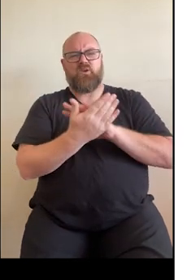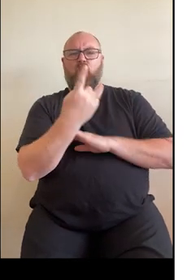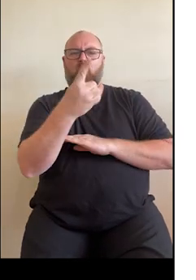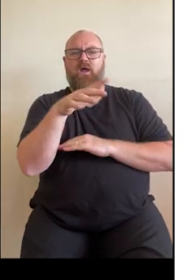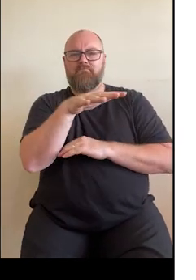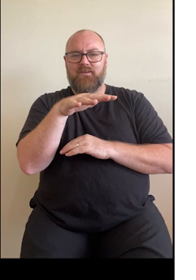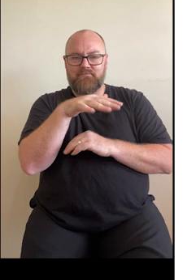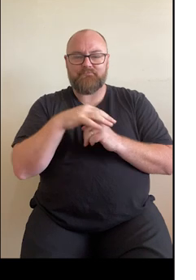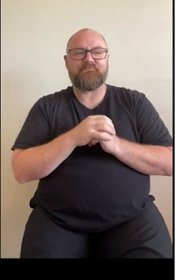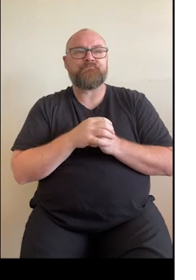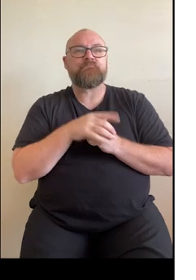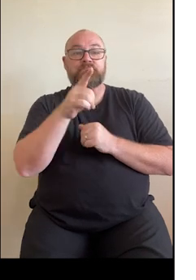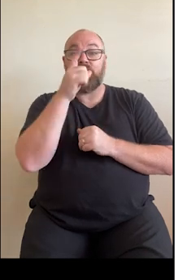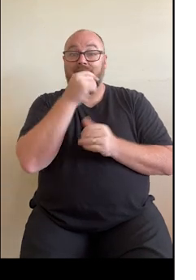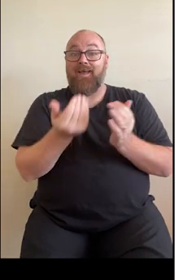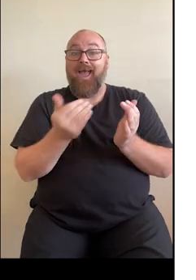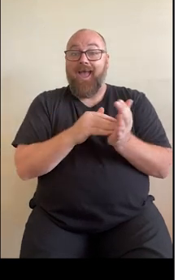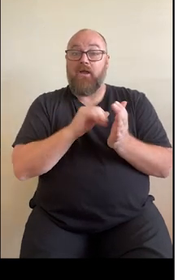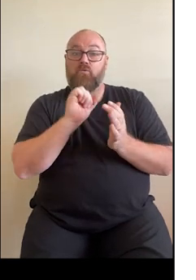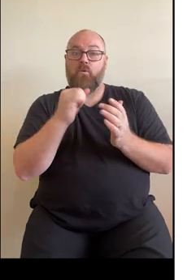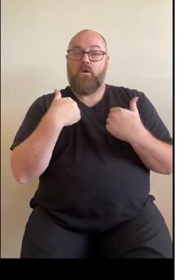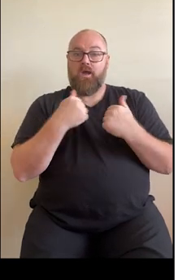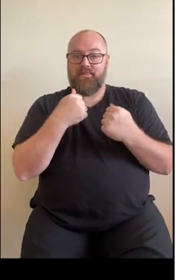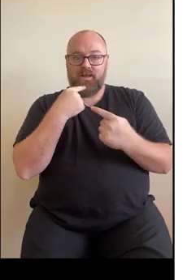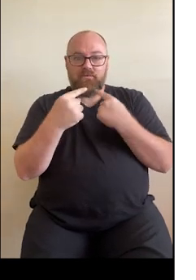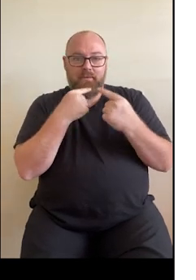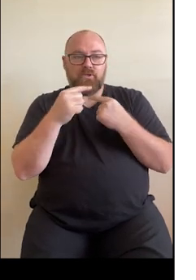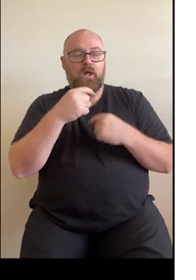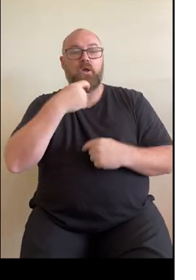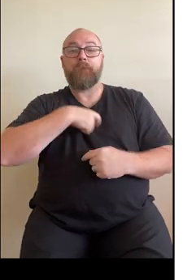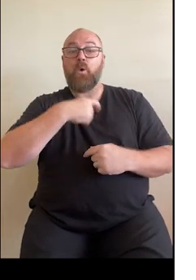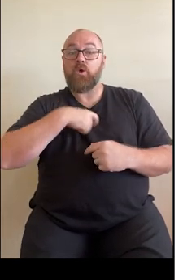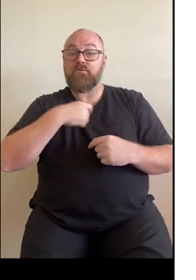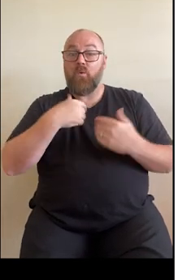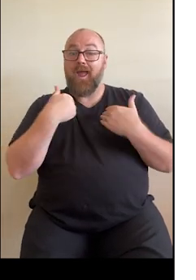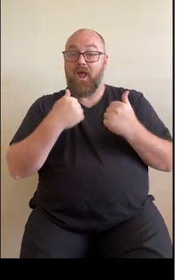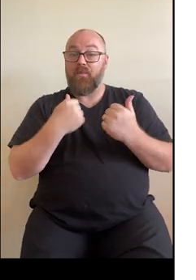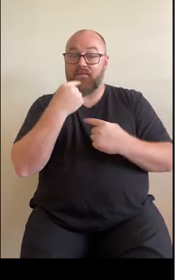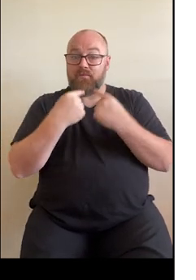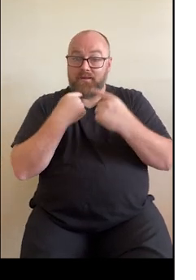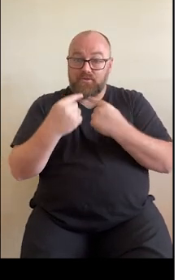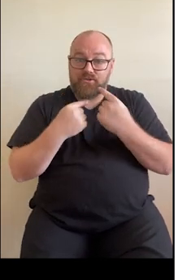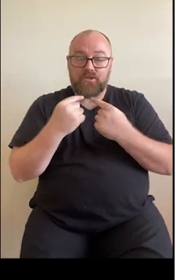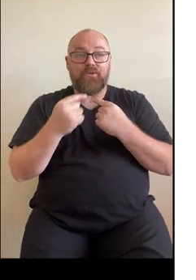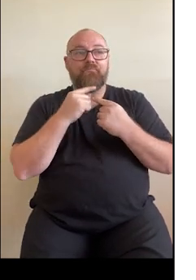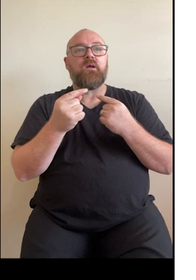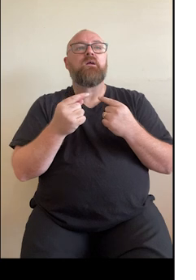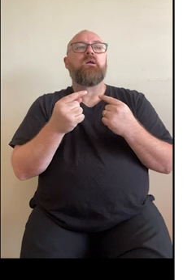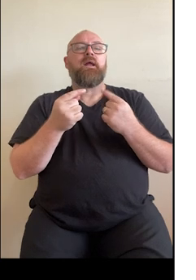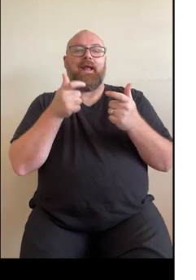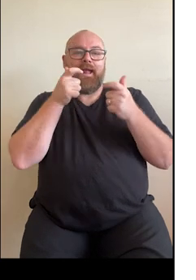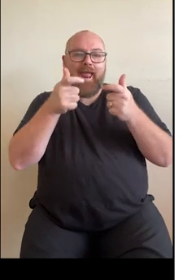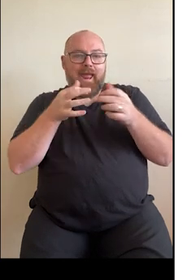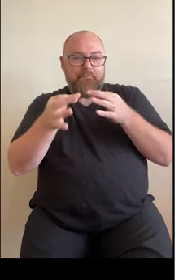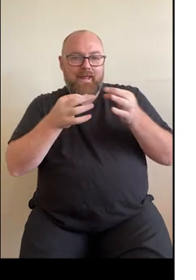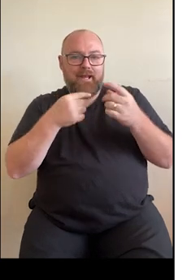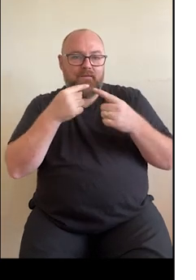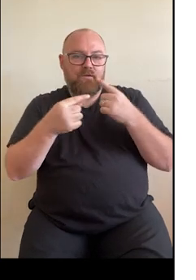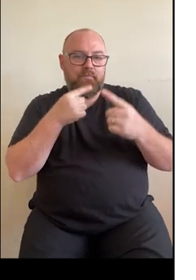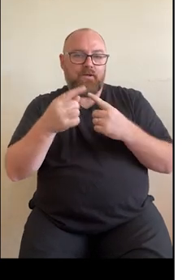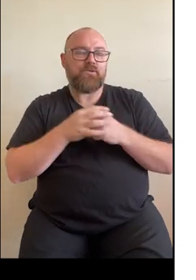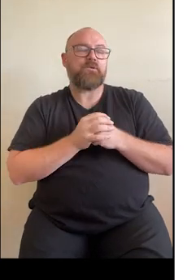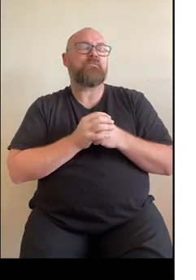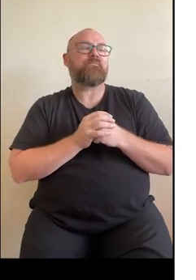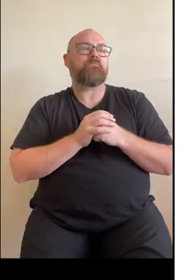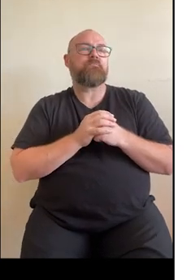You can also add your health information such as your personal health summaries and advanced care planning information. Currently